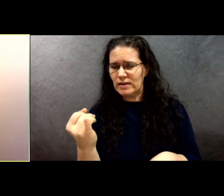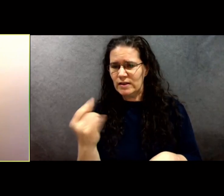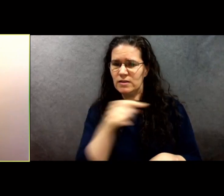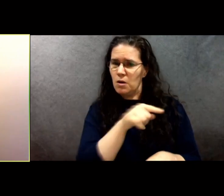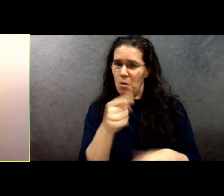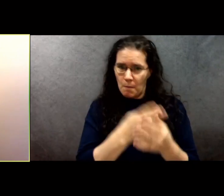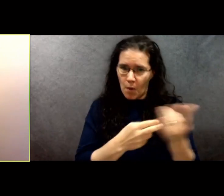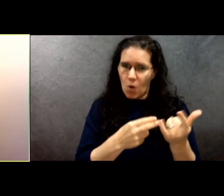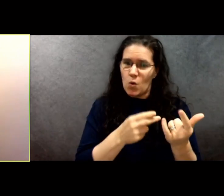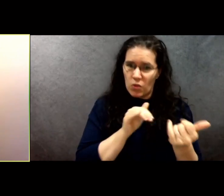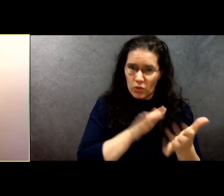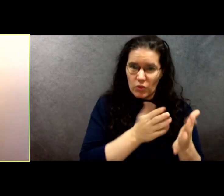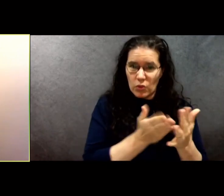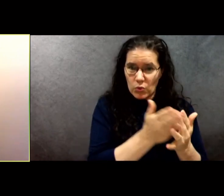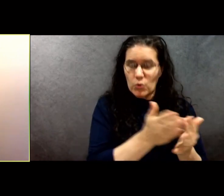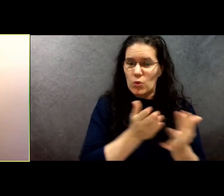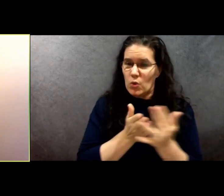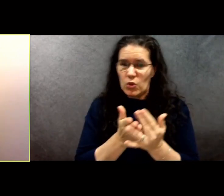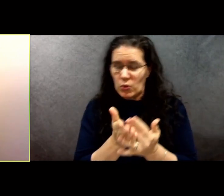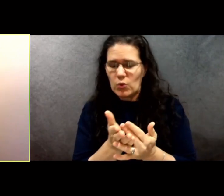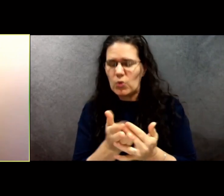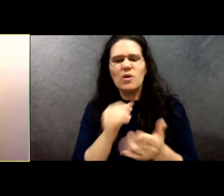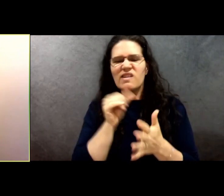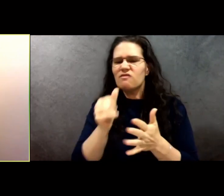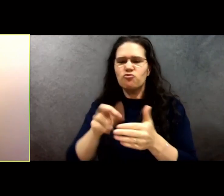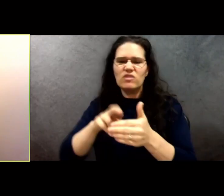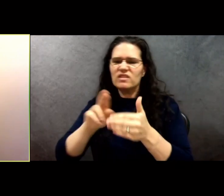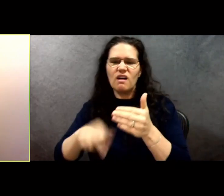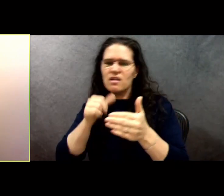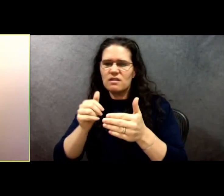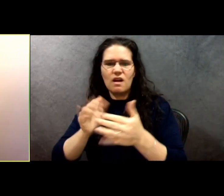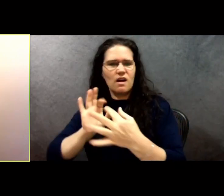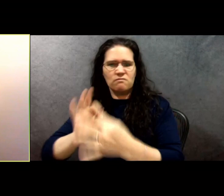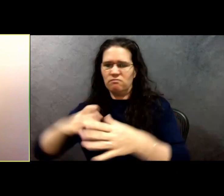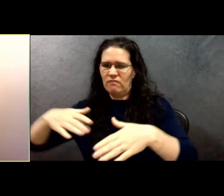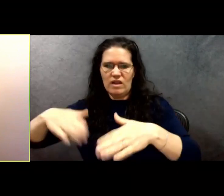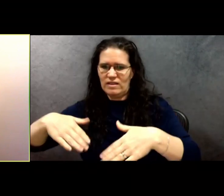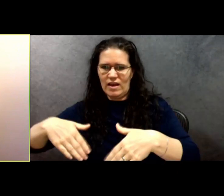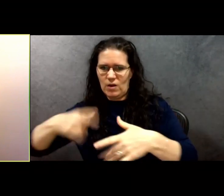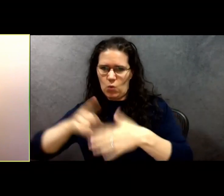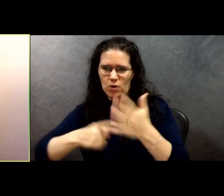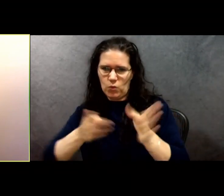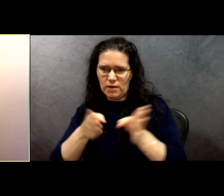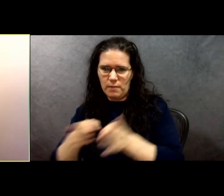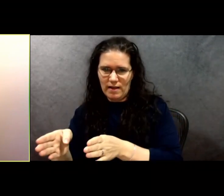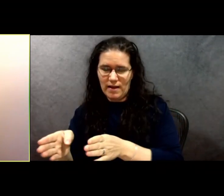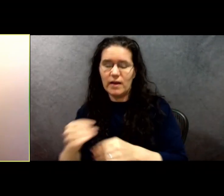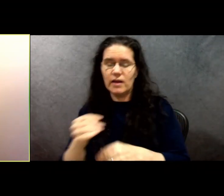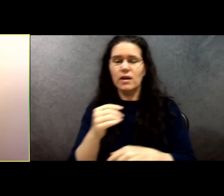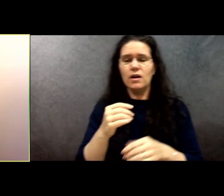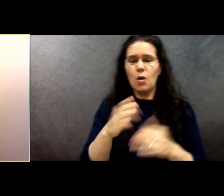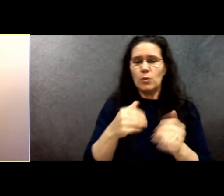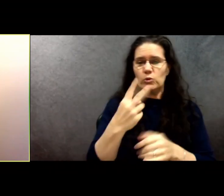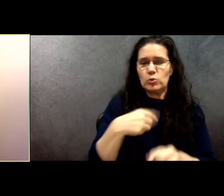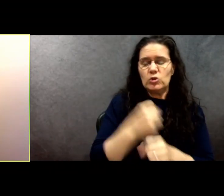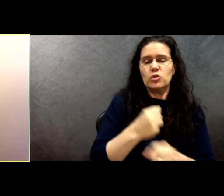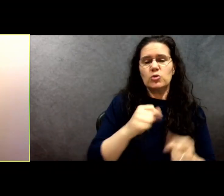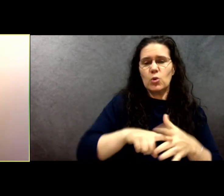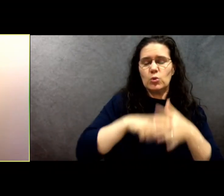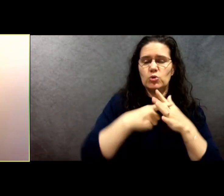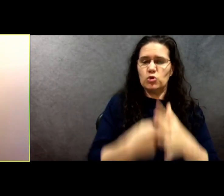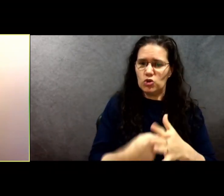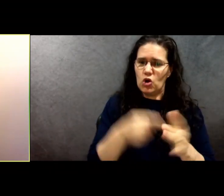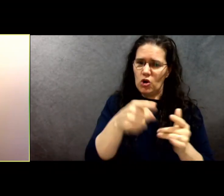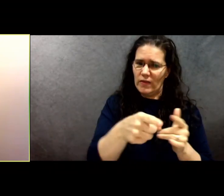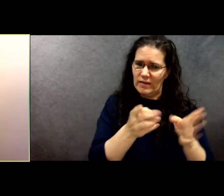When we started these dual approaches nearly two years ago, we did so with a desire to hold Lieutenant Pedrini